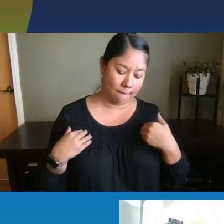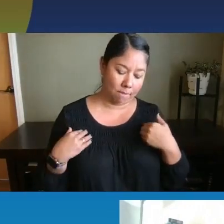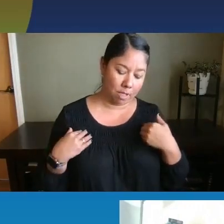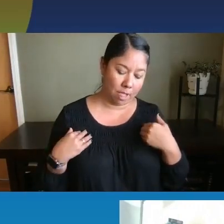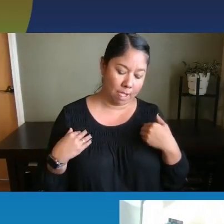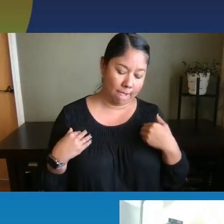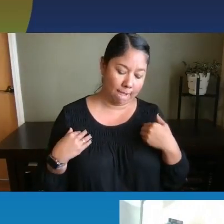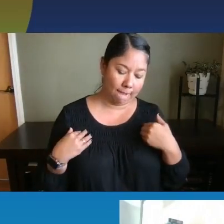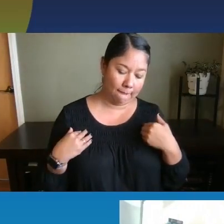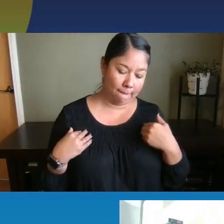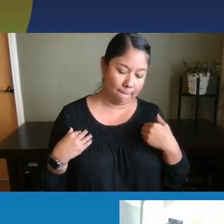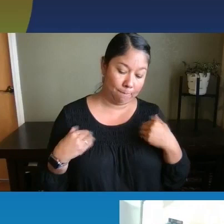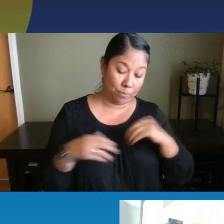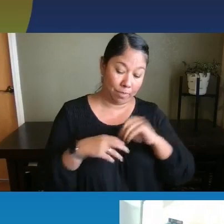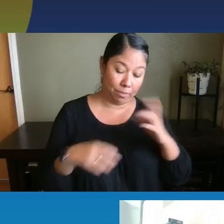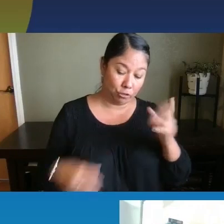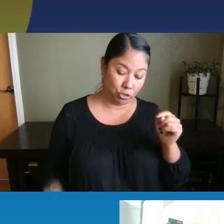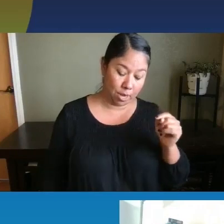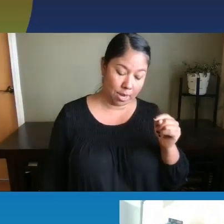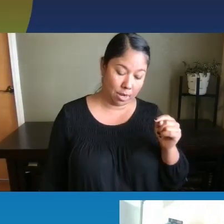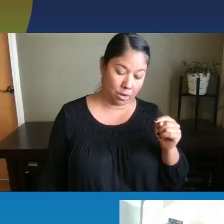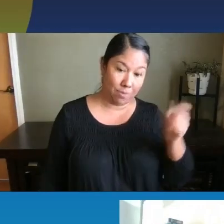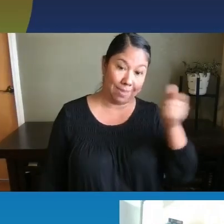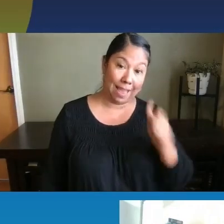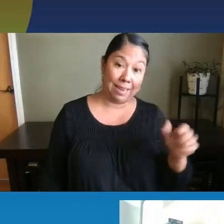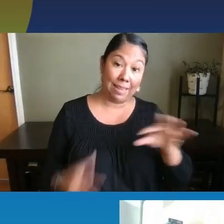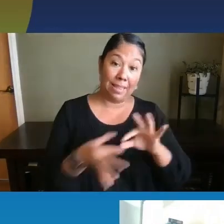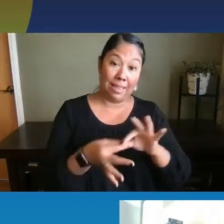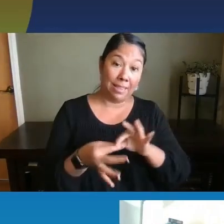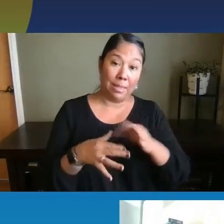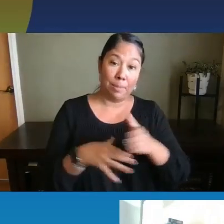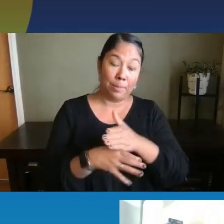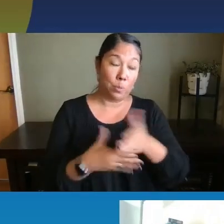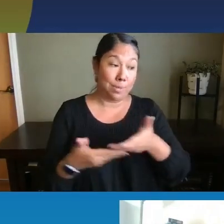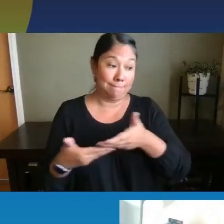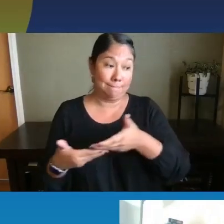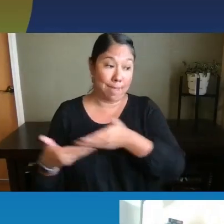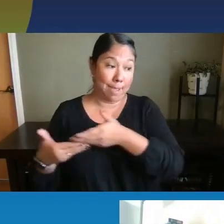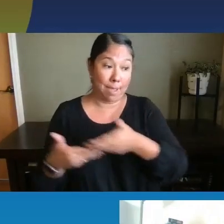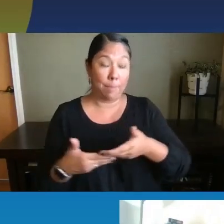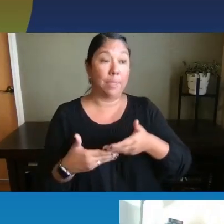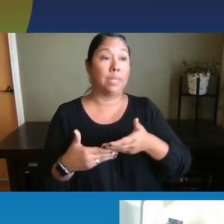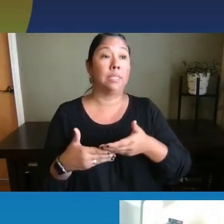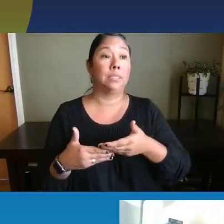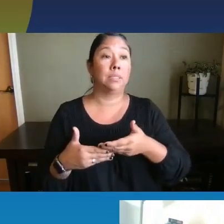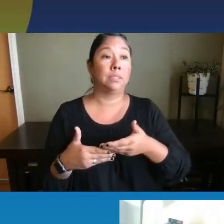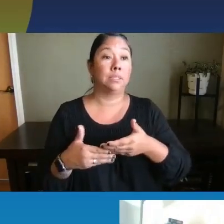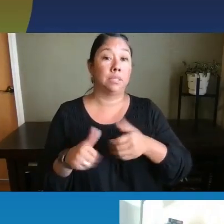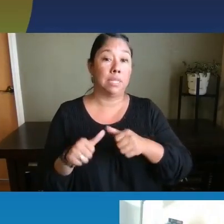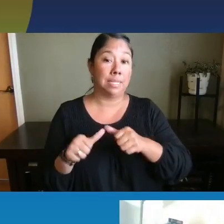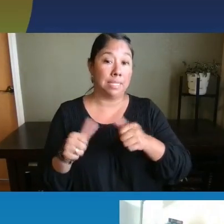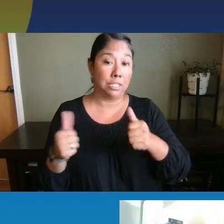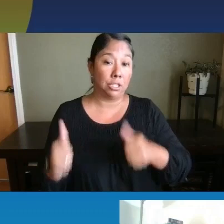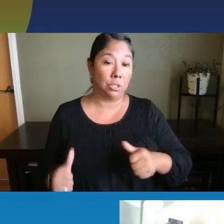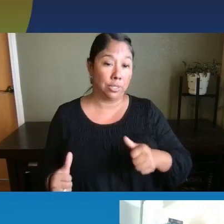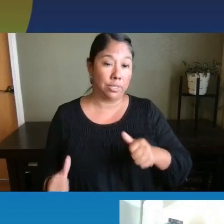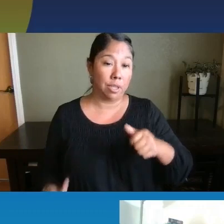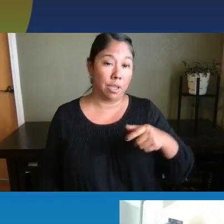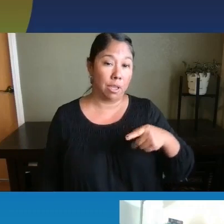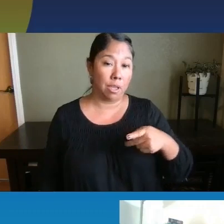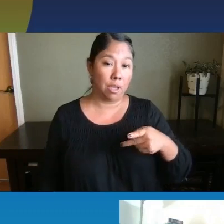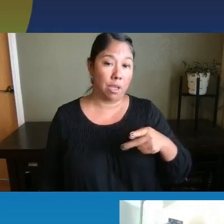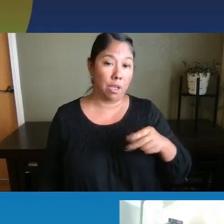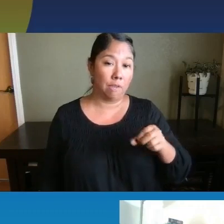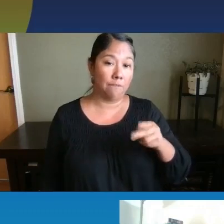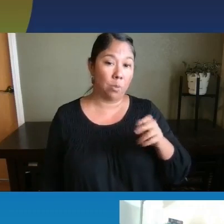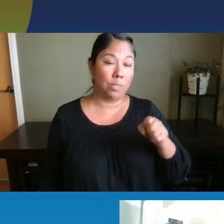is in the chat, is there any link between babies decreasing? Phonemes so that they are tuned to